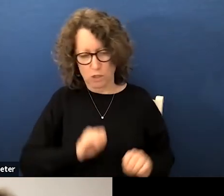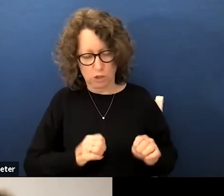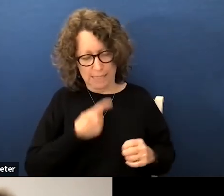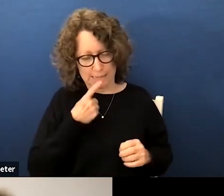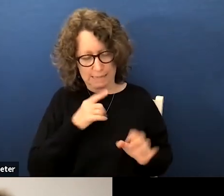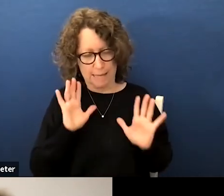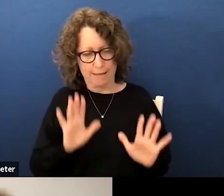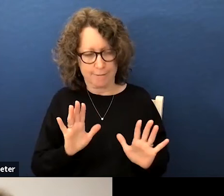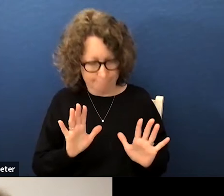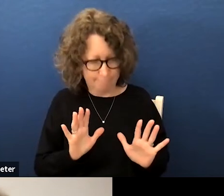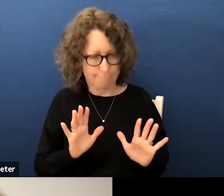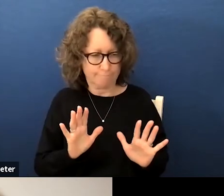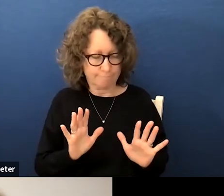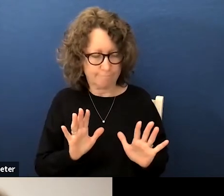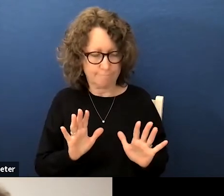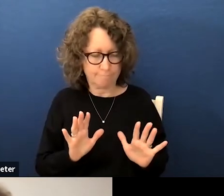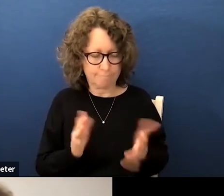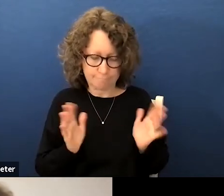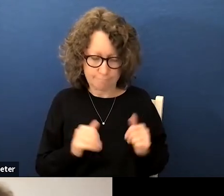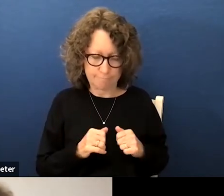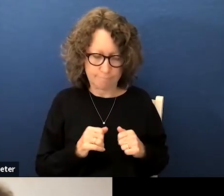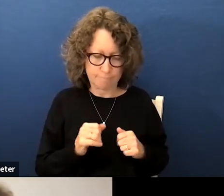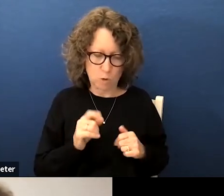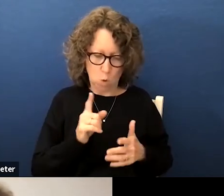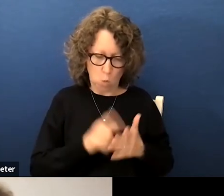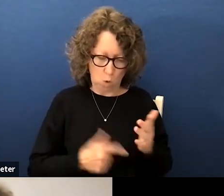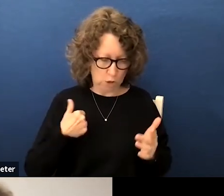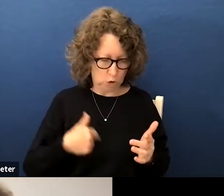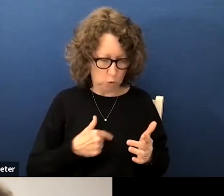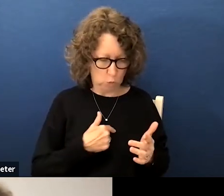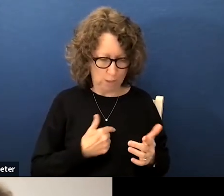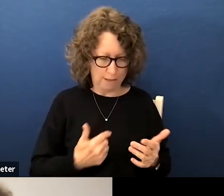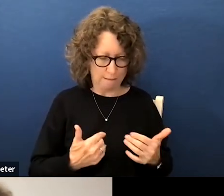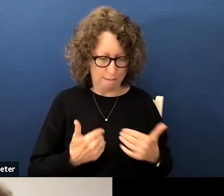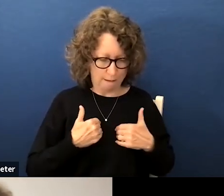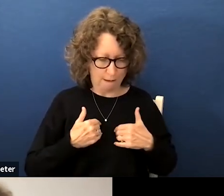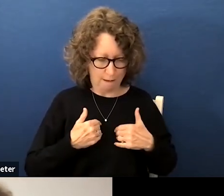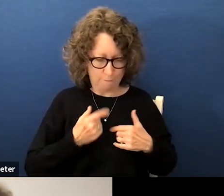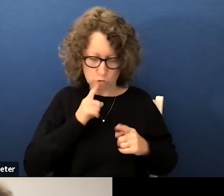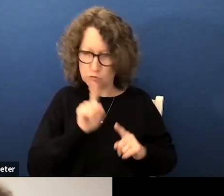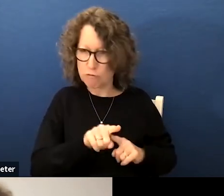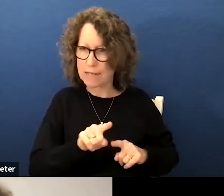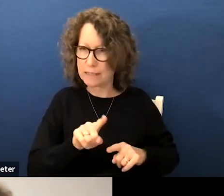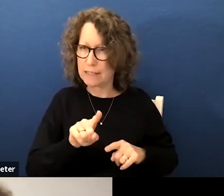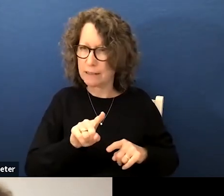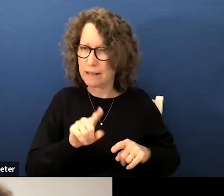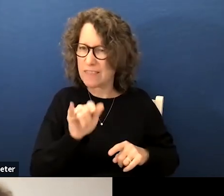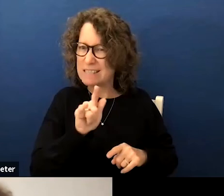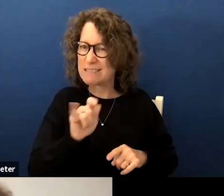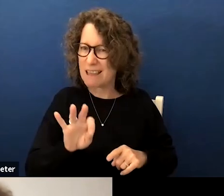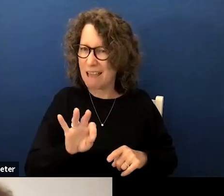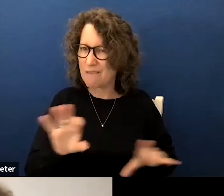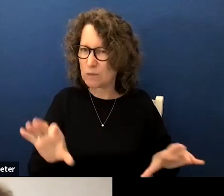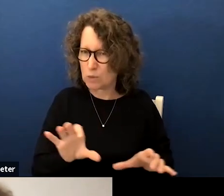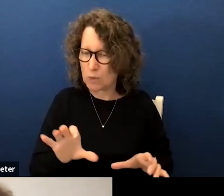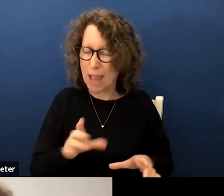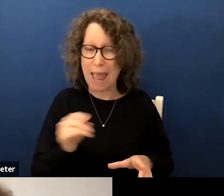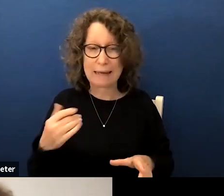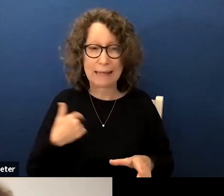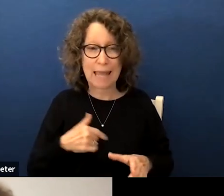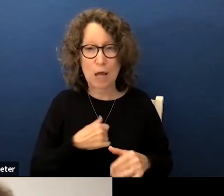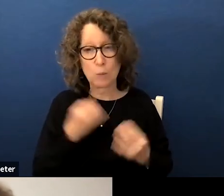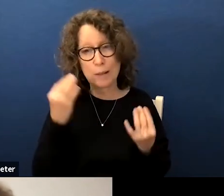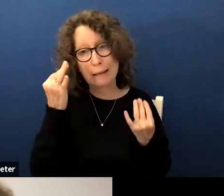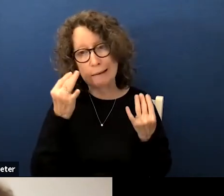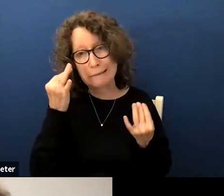say okay what is it that we have directed the staff to do and have we taken into